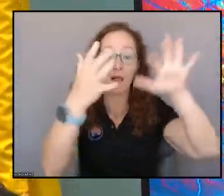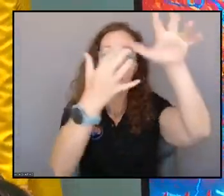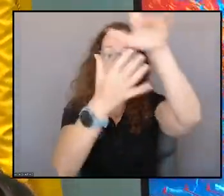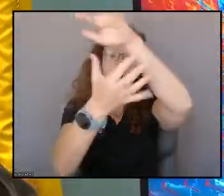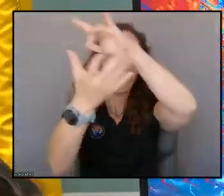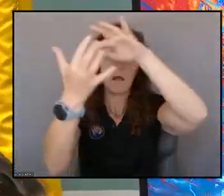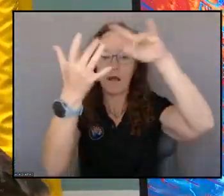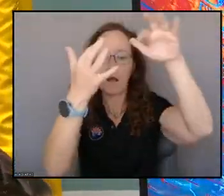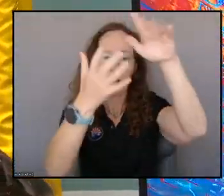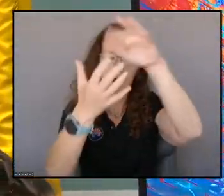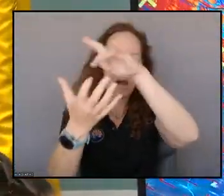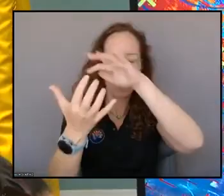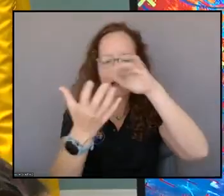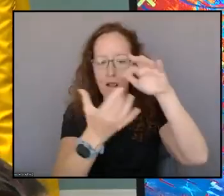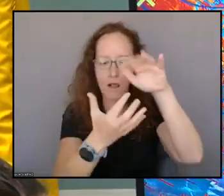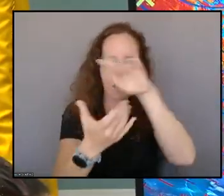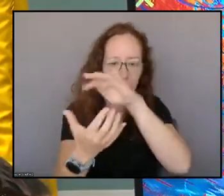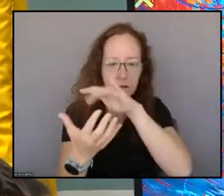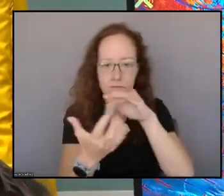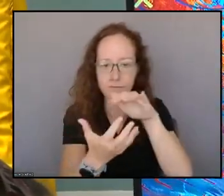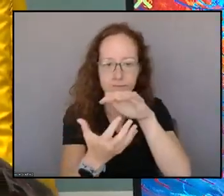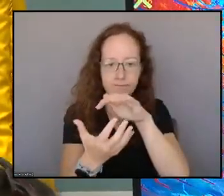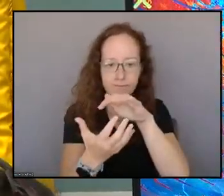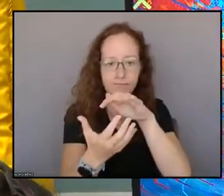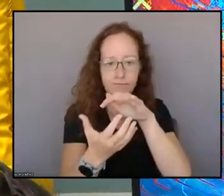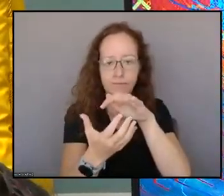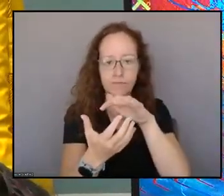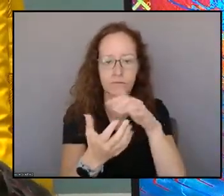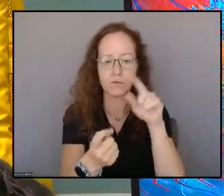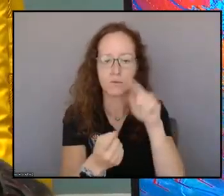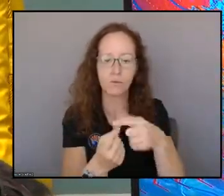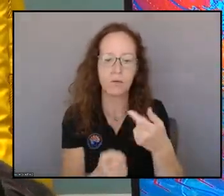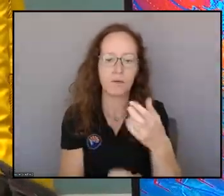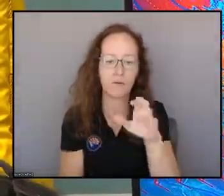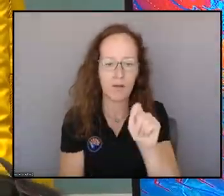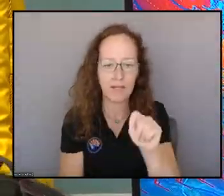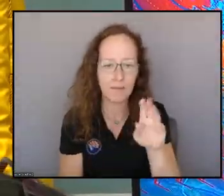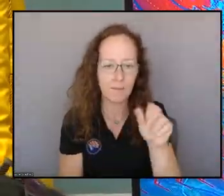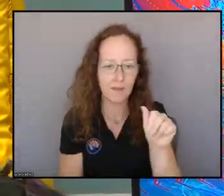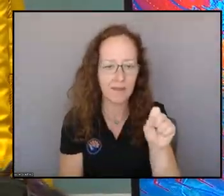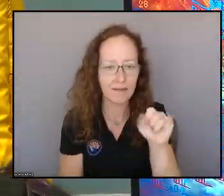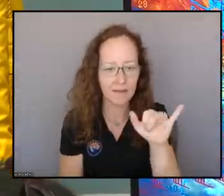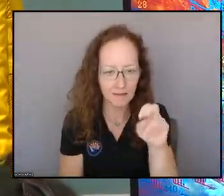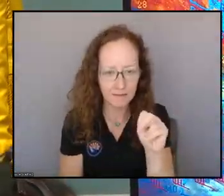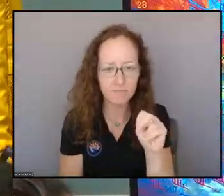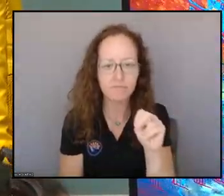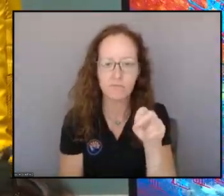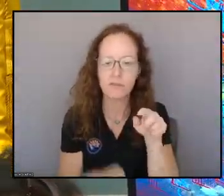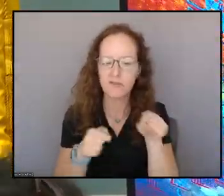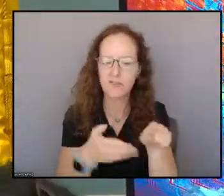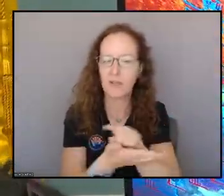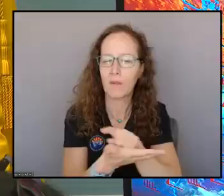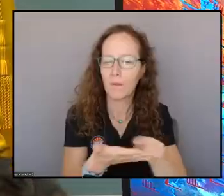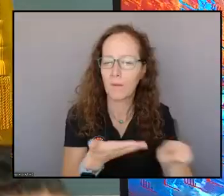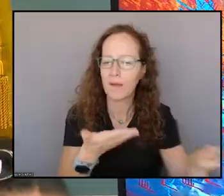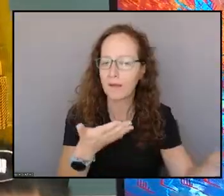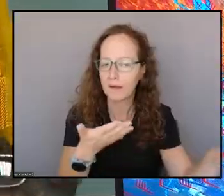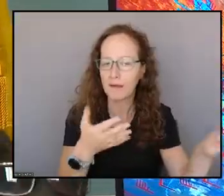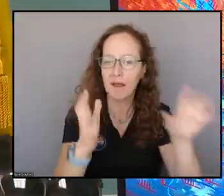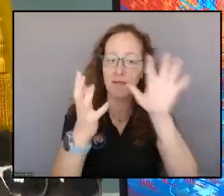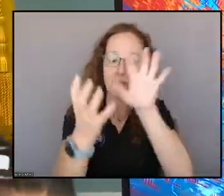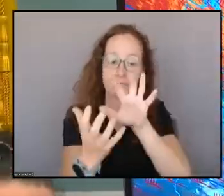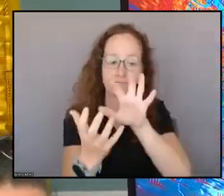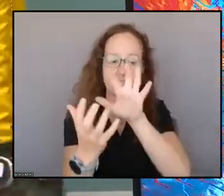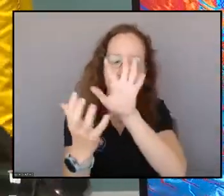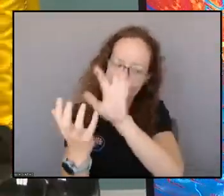Basin as we go into the rest of the week here, and then he's going to pivot, and always, they just want to